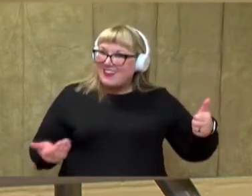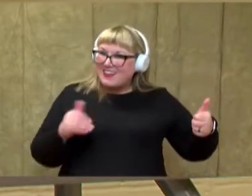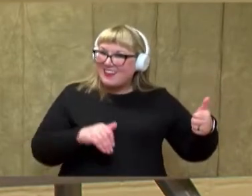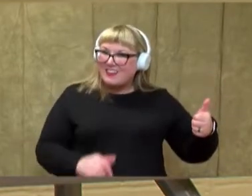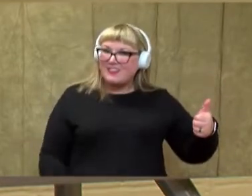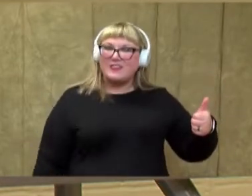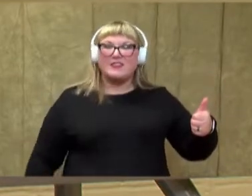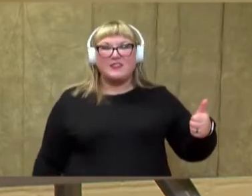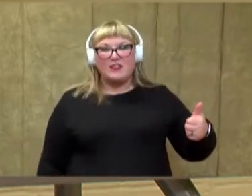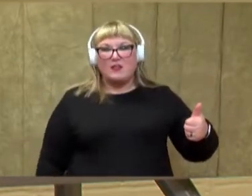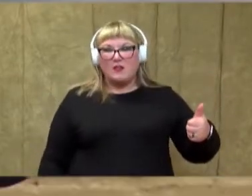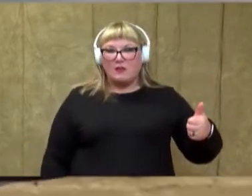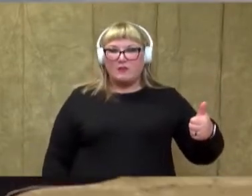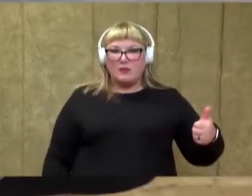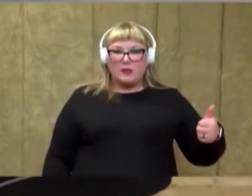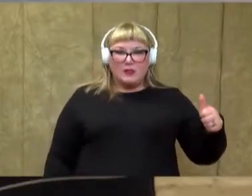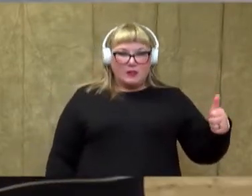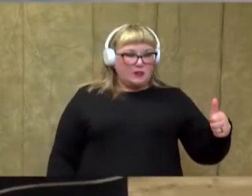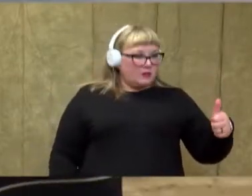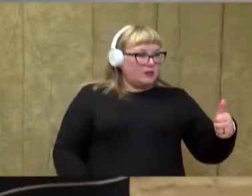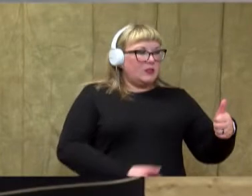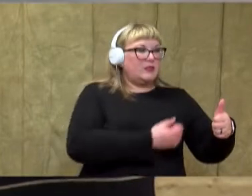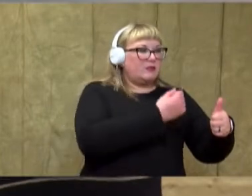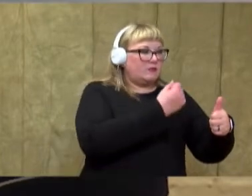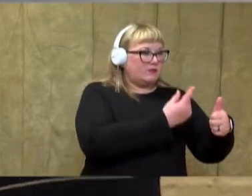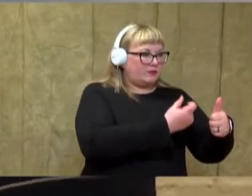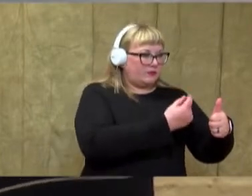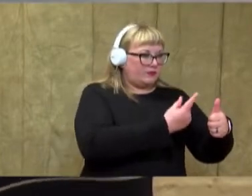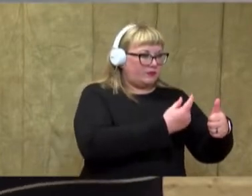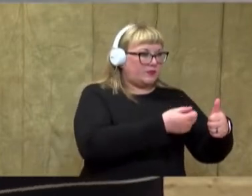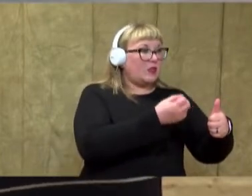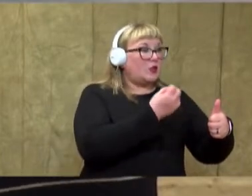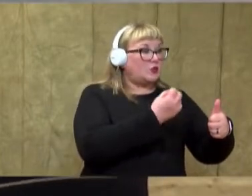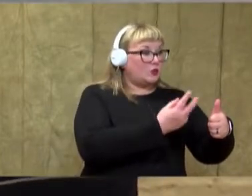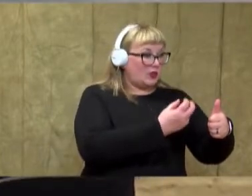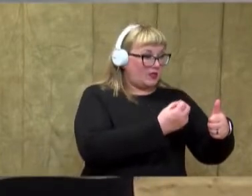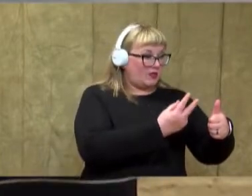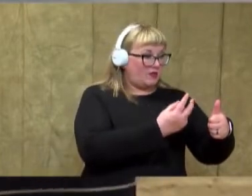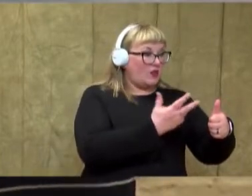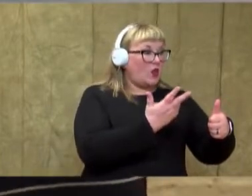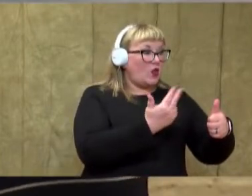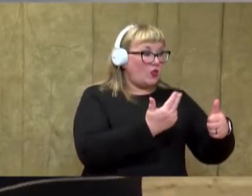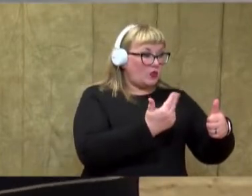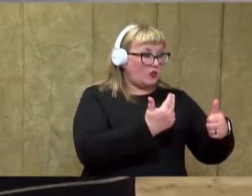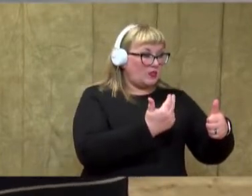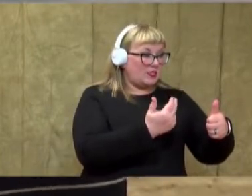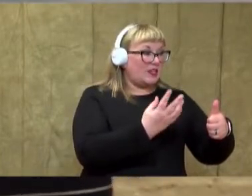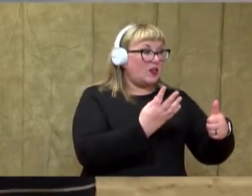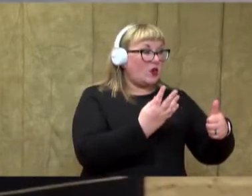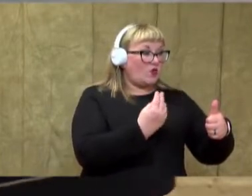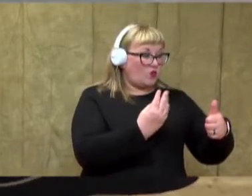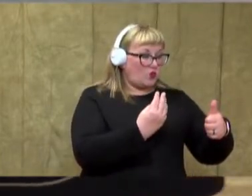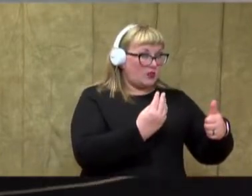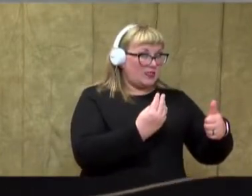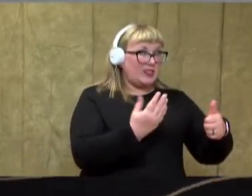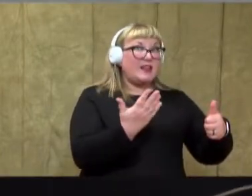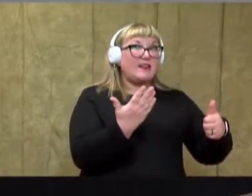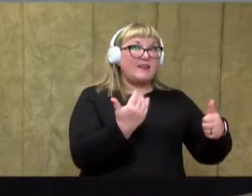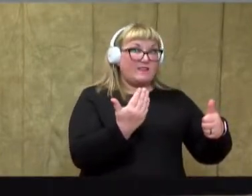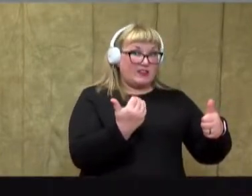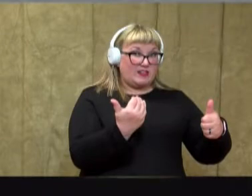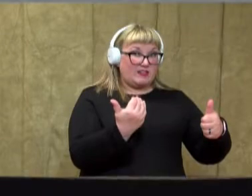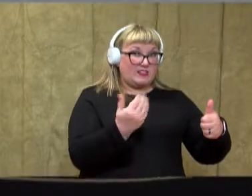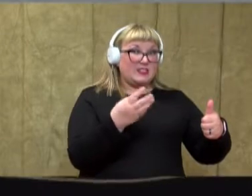Let's try counting from 10. 10, 11, 12, 13, 14,